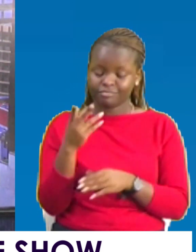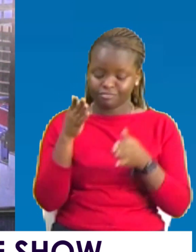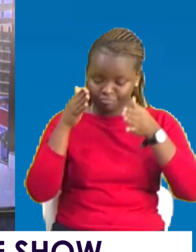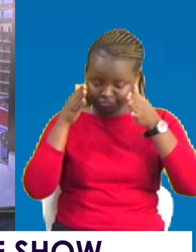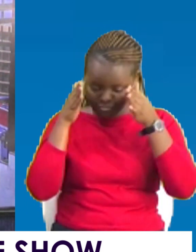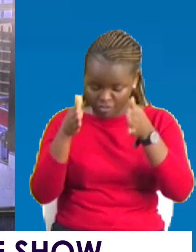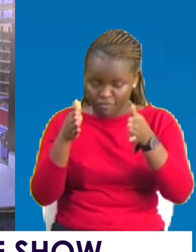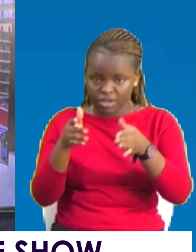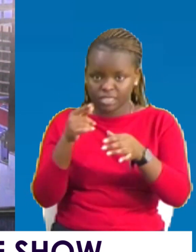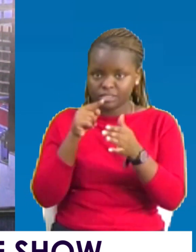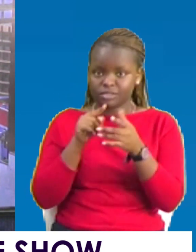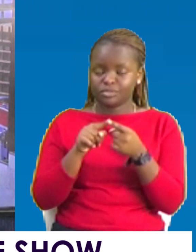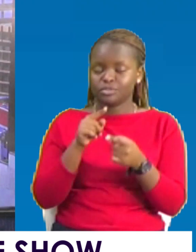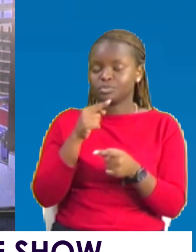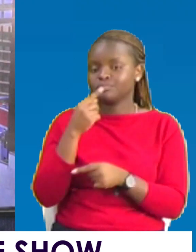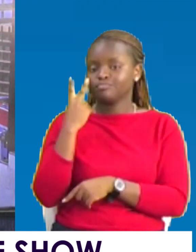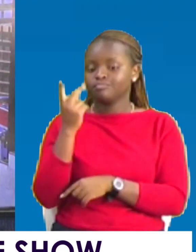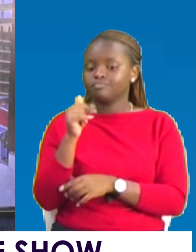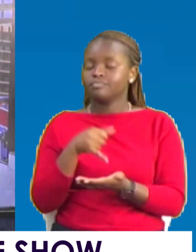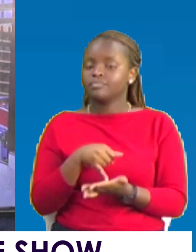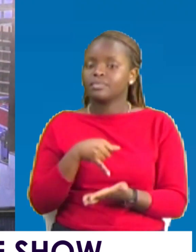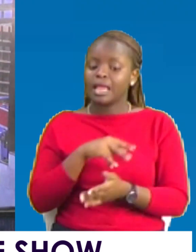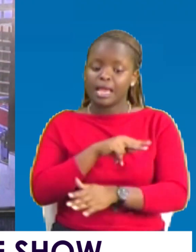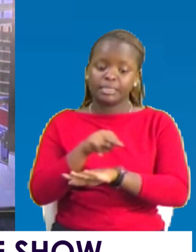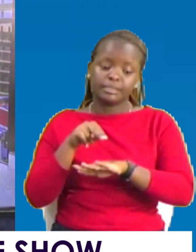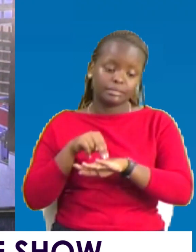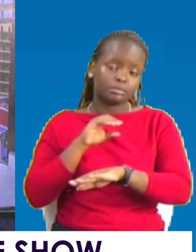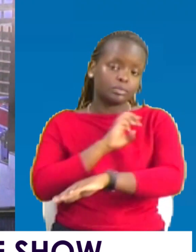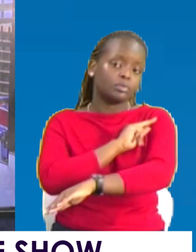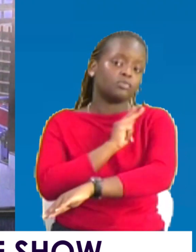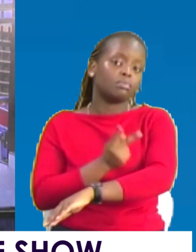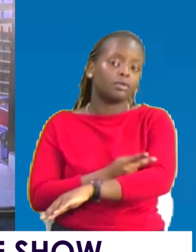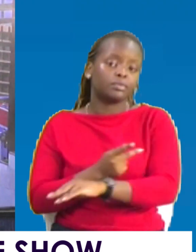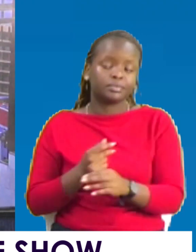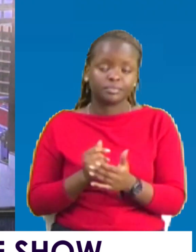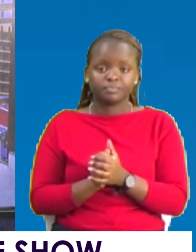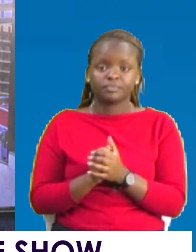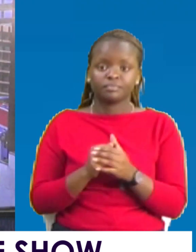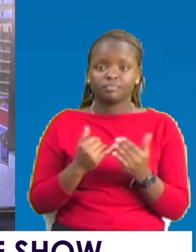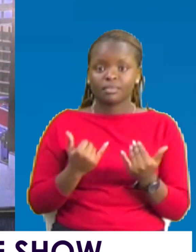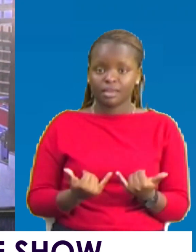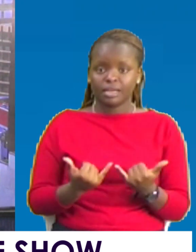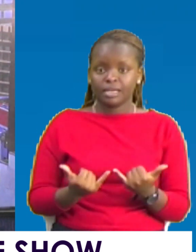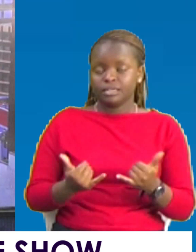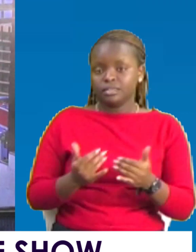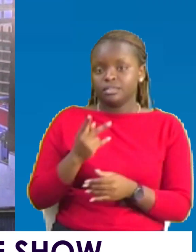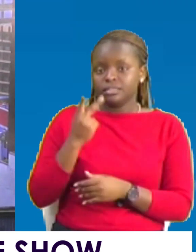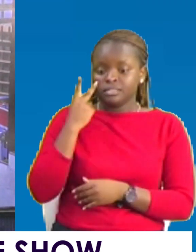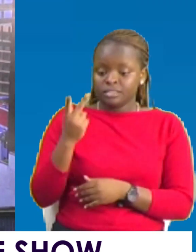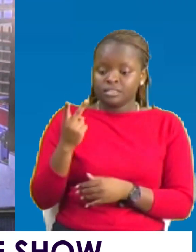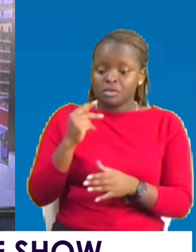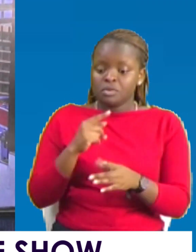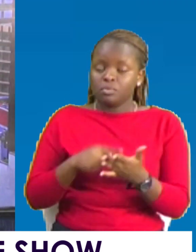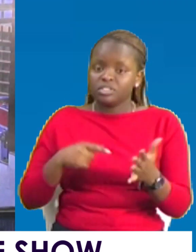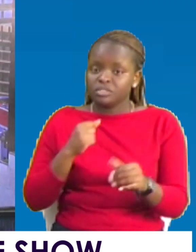bit to see it. It is a nation of power that we are dealing with. And that right now if you look at what they are doing.